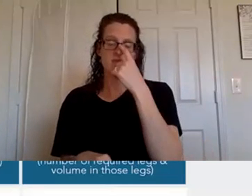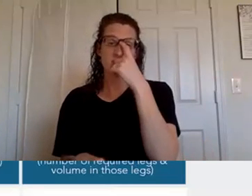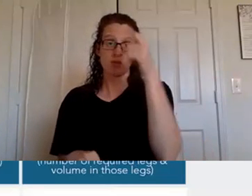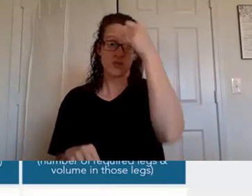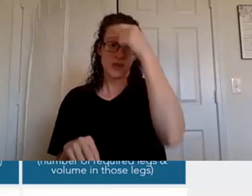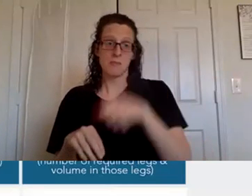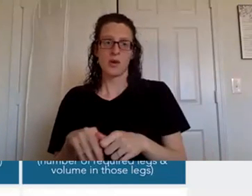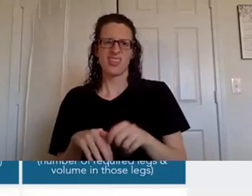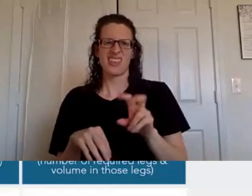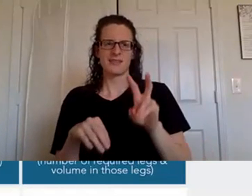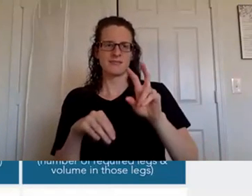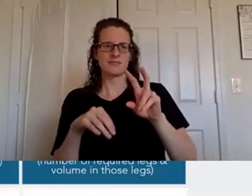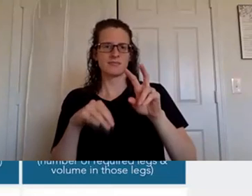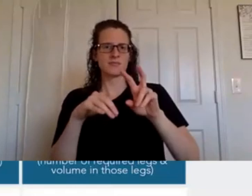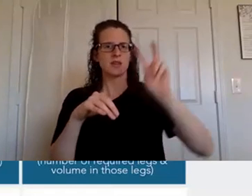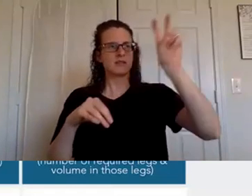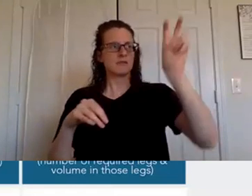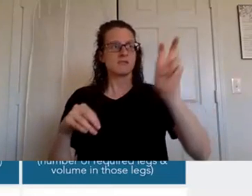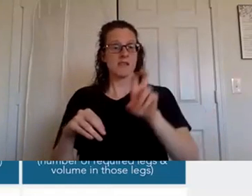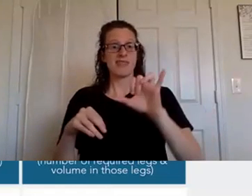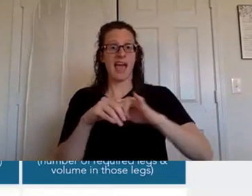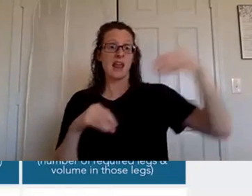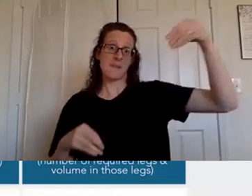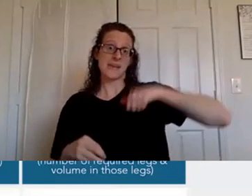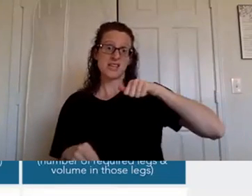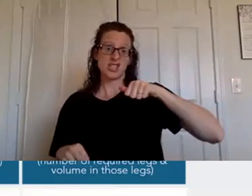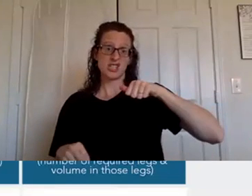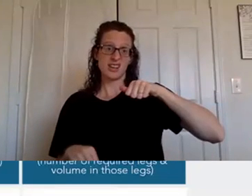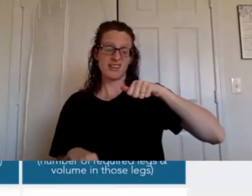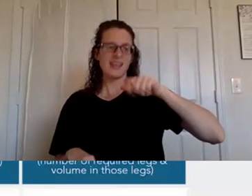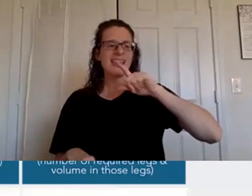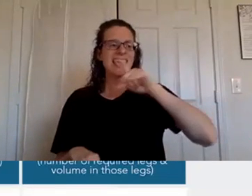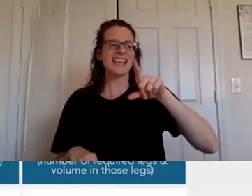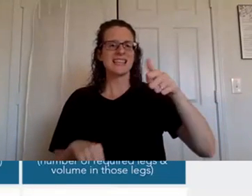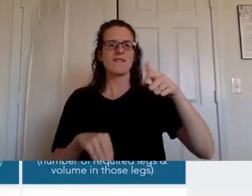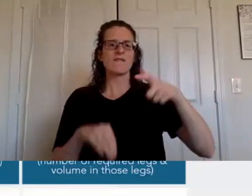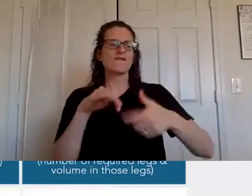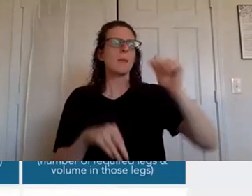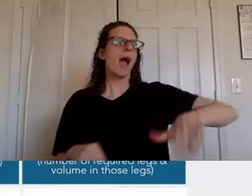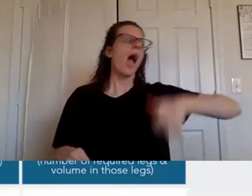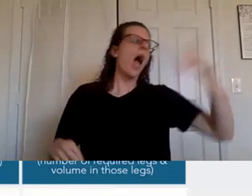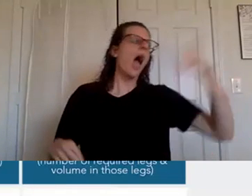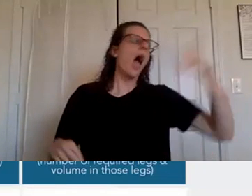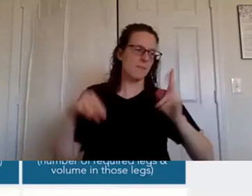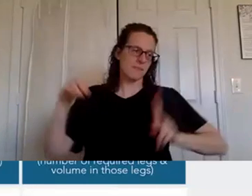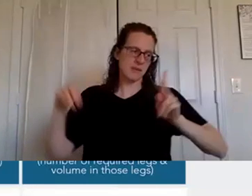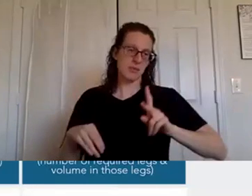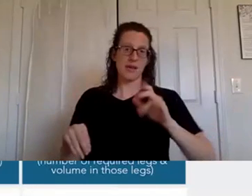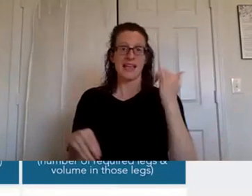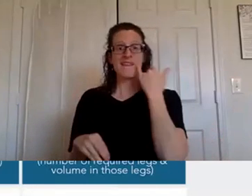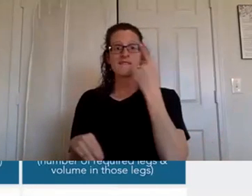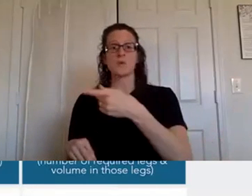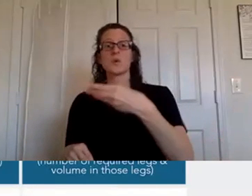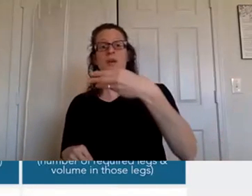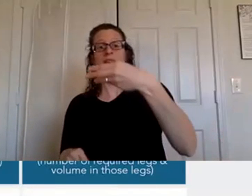those come out of the people under you so if you're the only one purchasing you don't get a commission but if you have signed up two